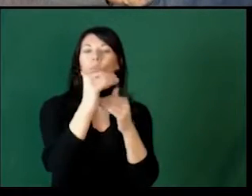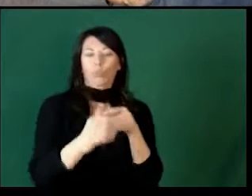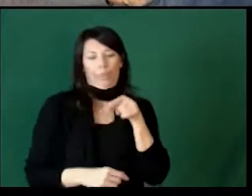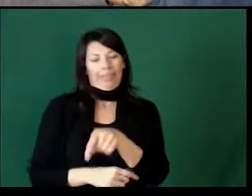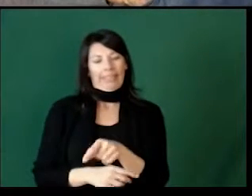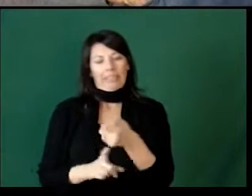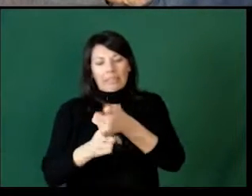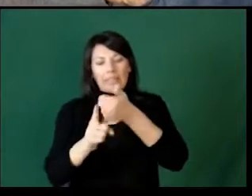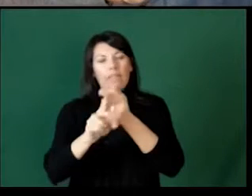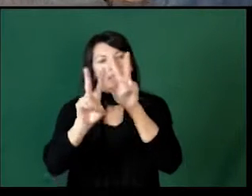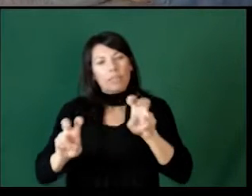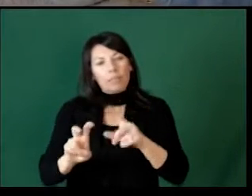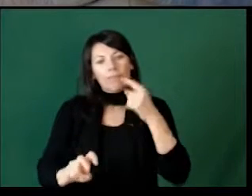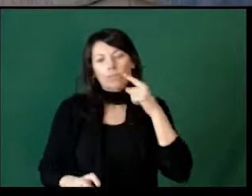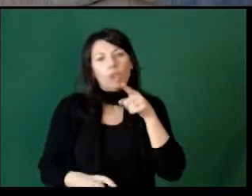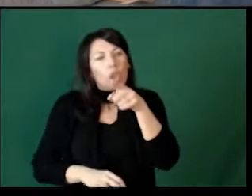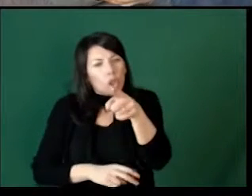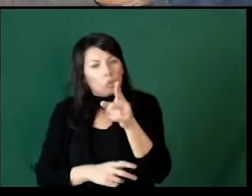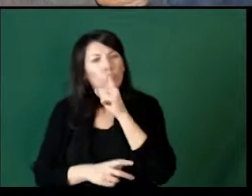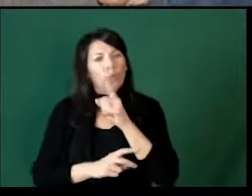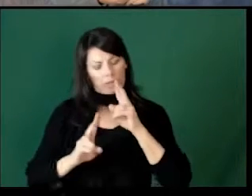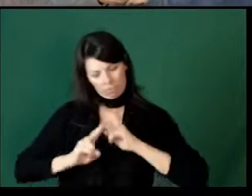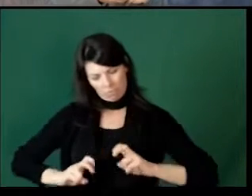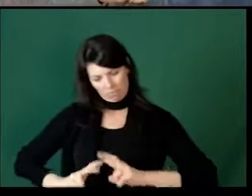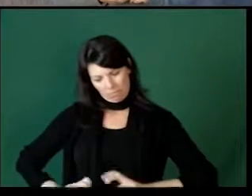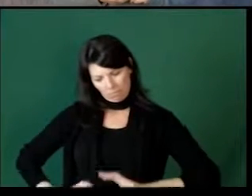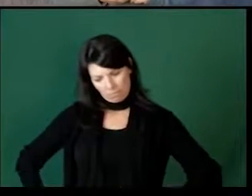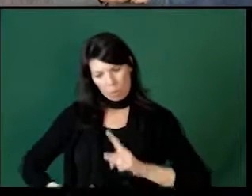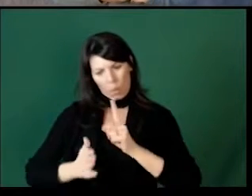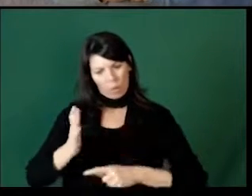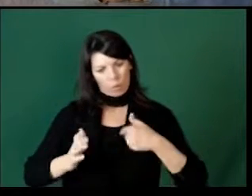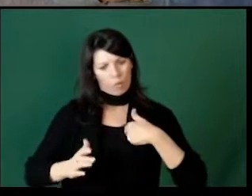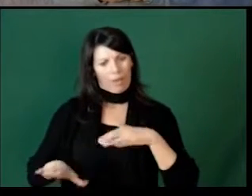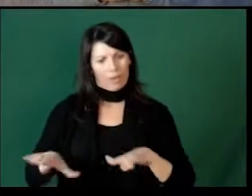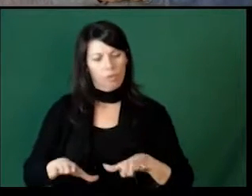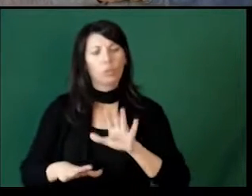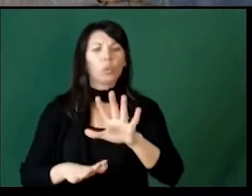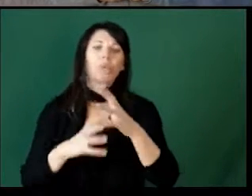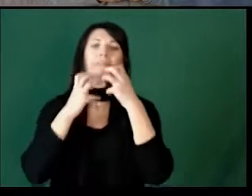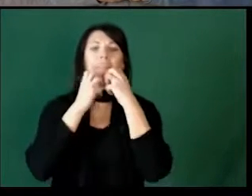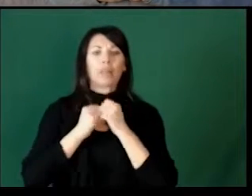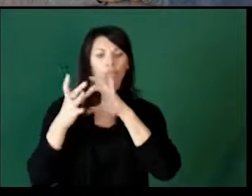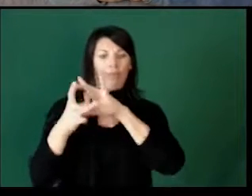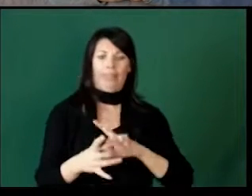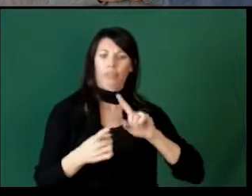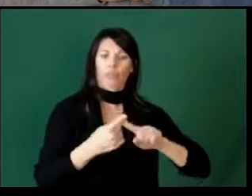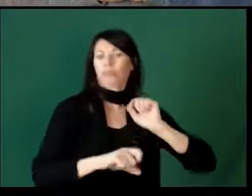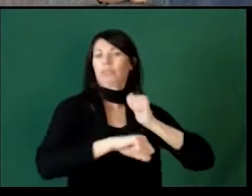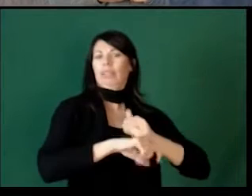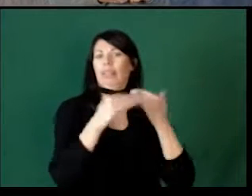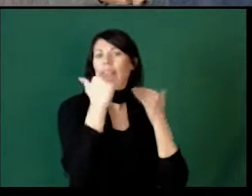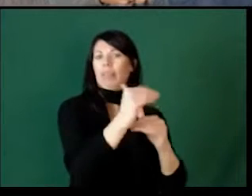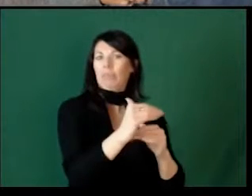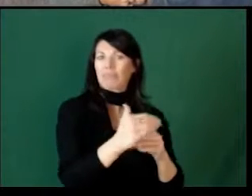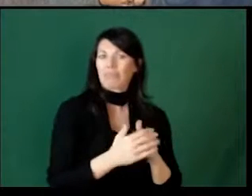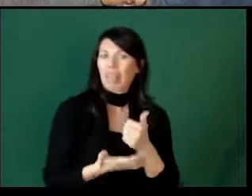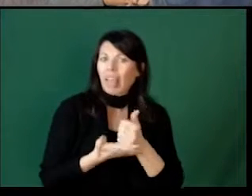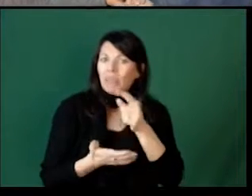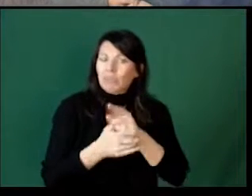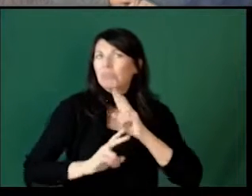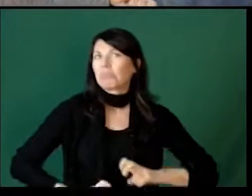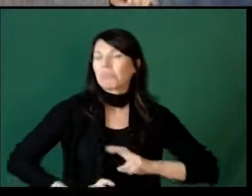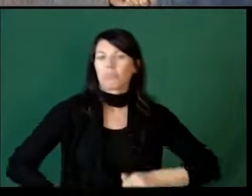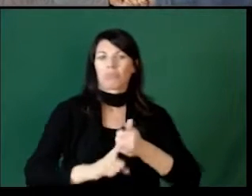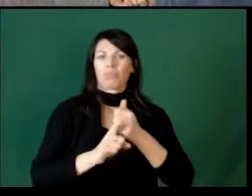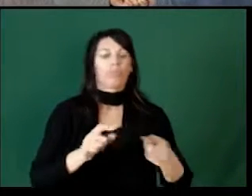So this self-assessment is more for you to kind of look at what you're doing and kind of your values about what setting limits are.